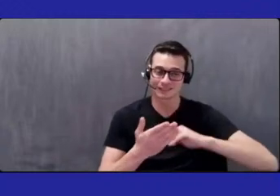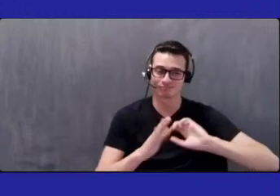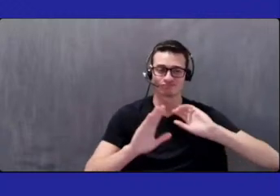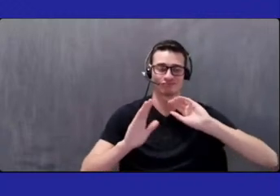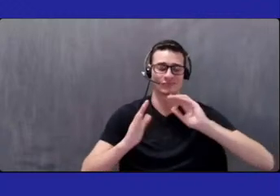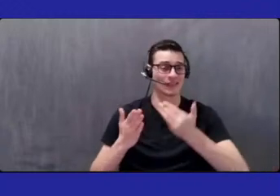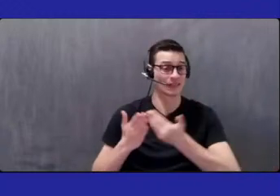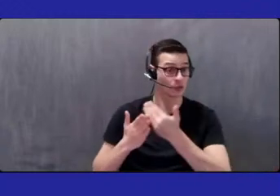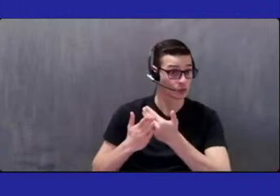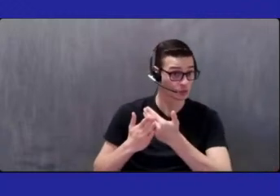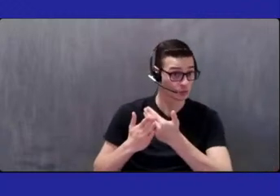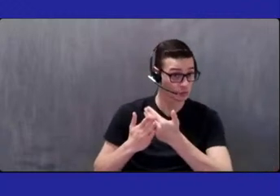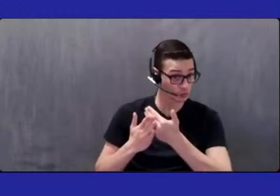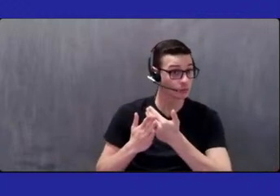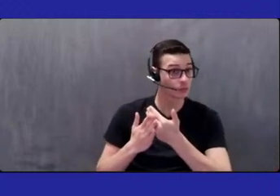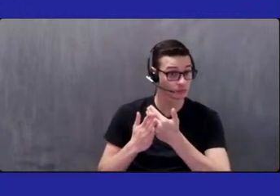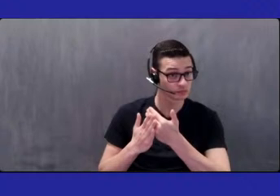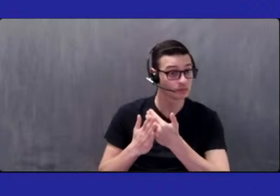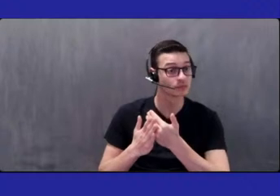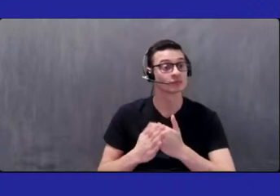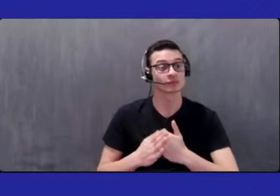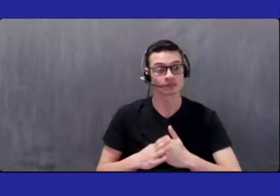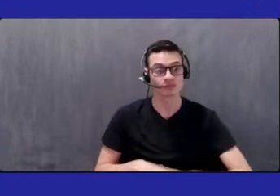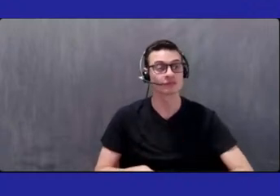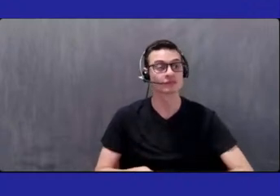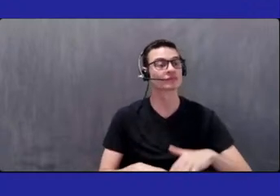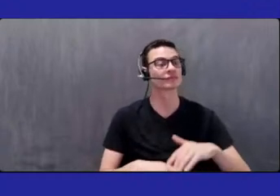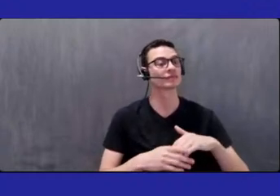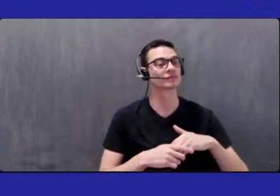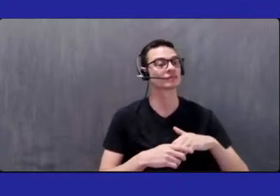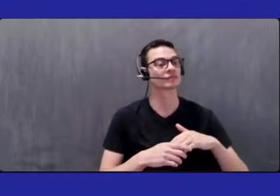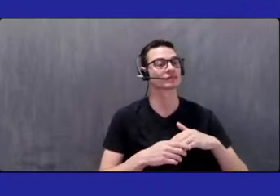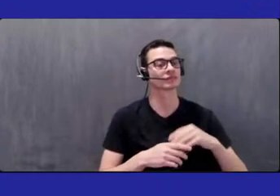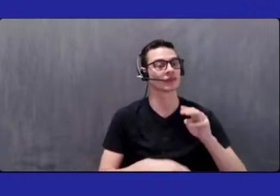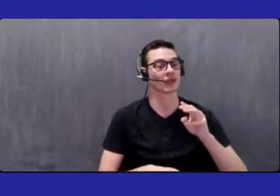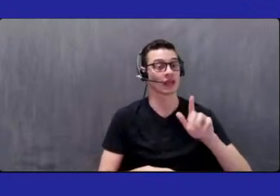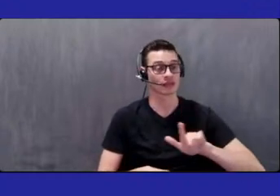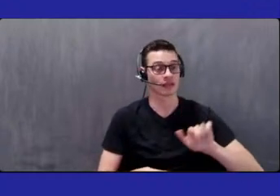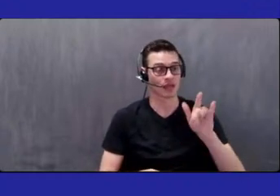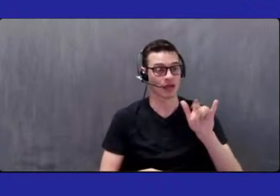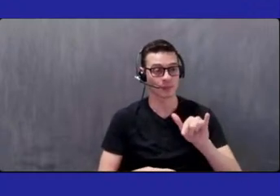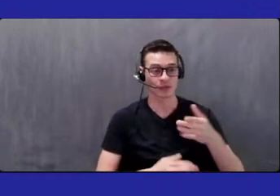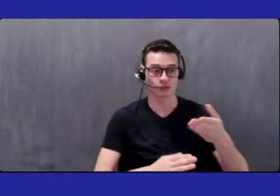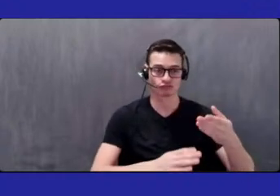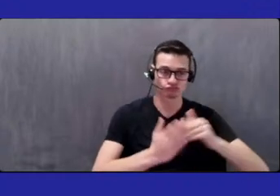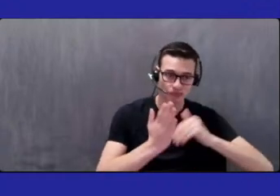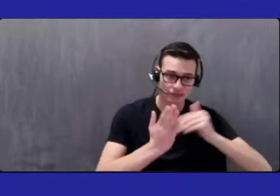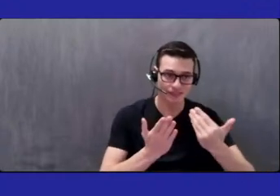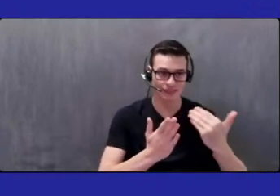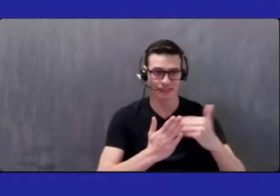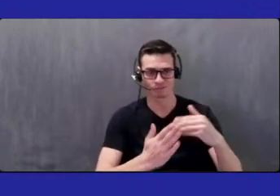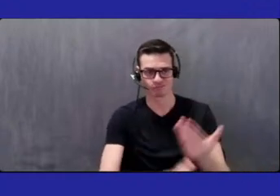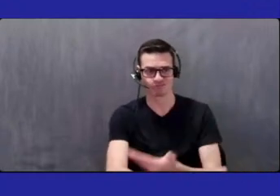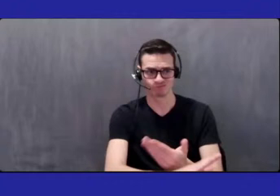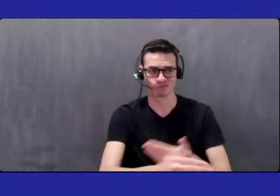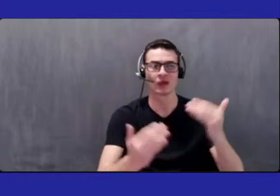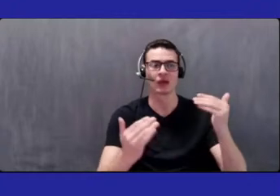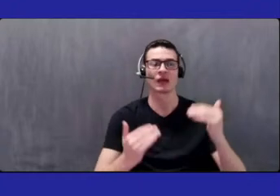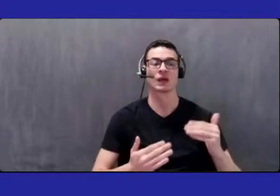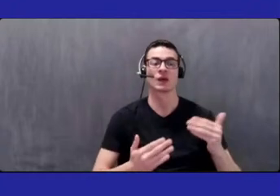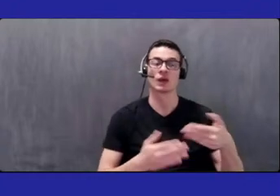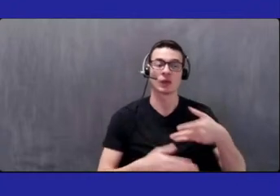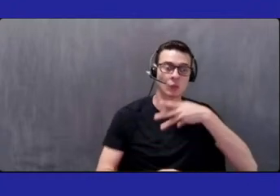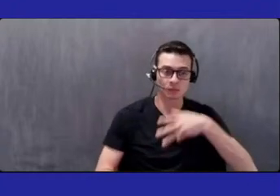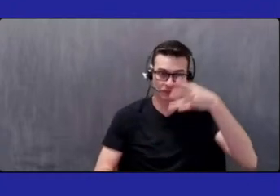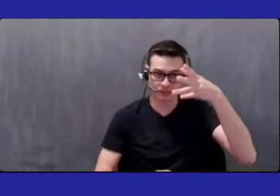Morris Senior Lobby was repainted and rejuvenated. Updating the women's and men's lockers, and we're in progress with that. Implementing a